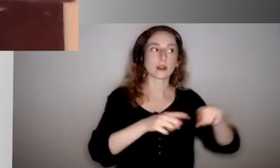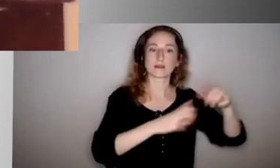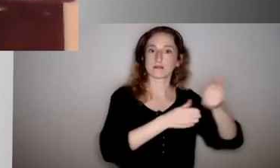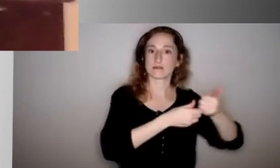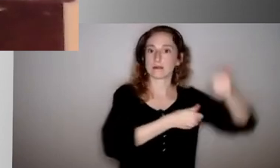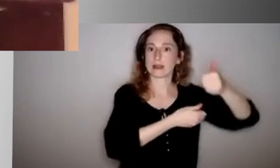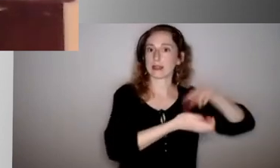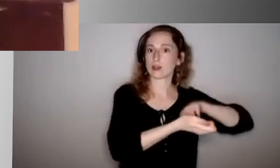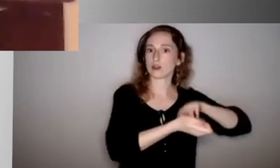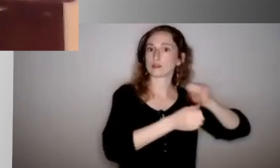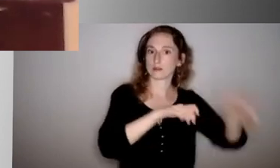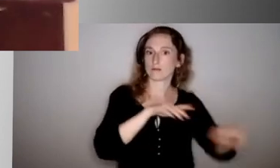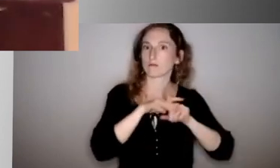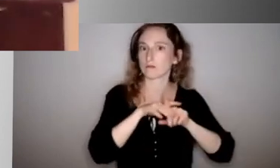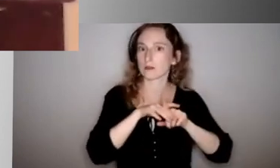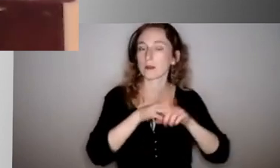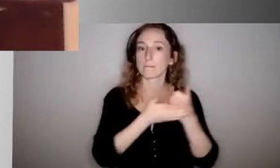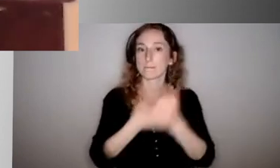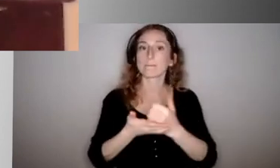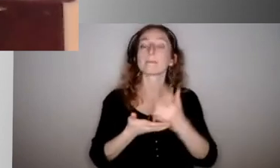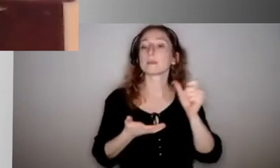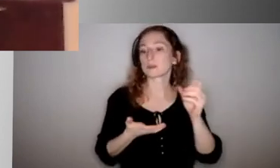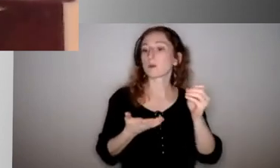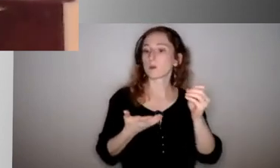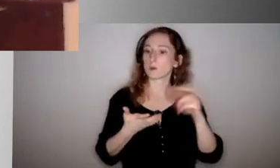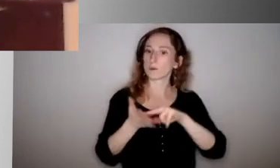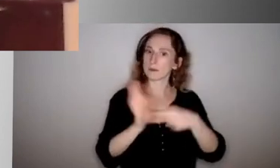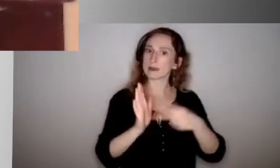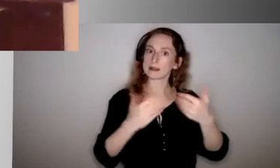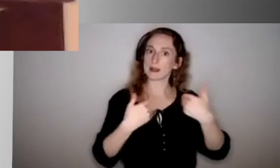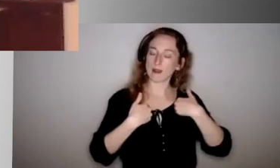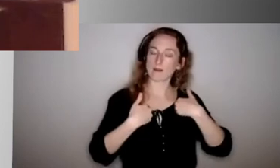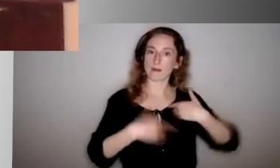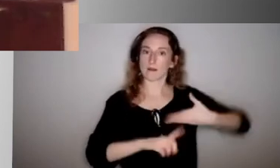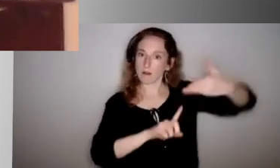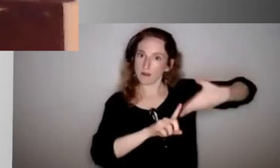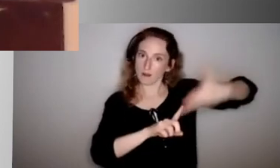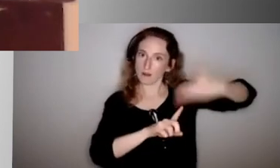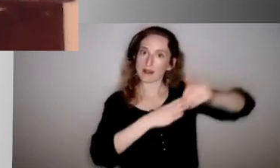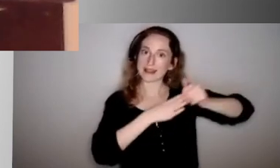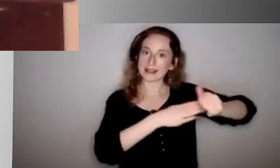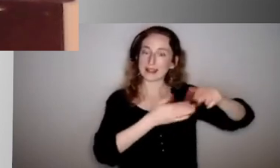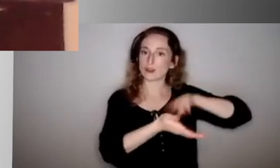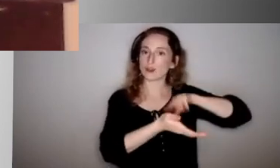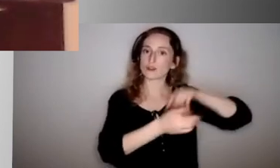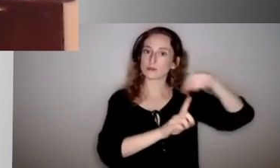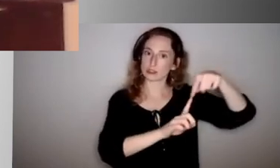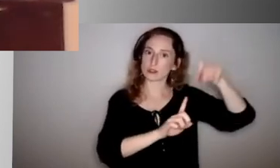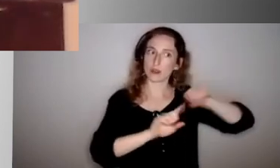contact. We have a consistent message and a consistent procedure that's going to be taken care of because our lead nurse will be able to go out into that building.